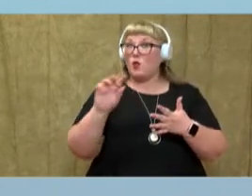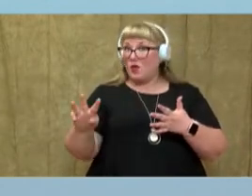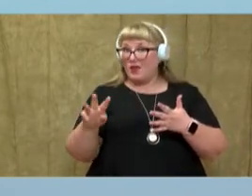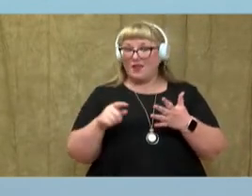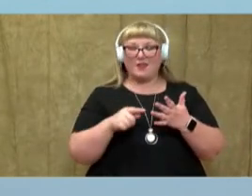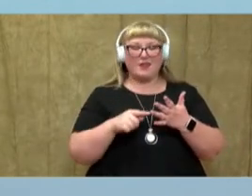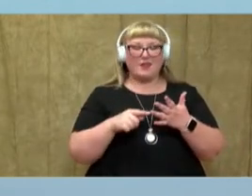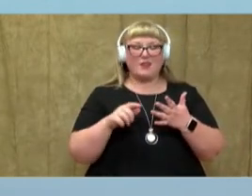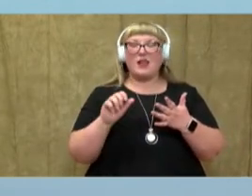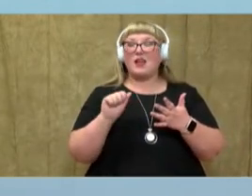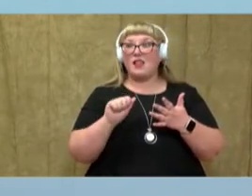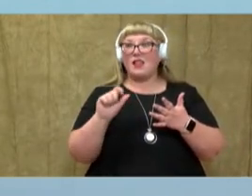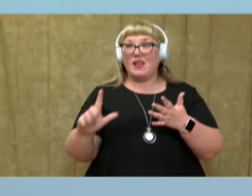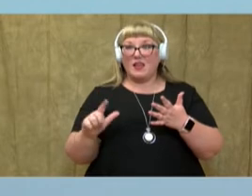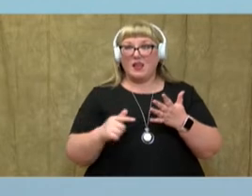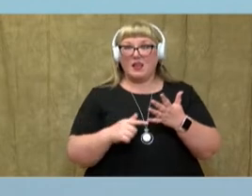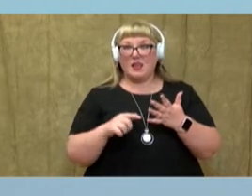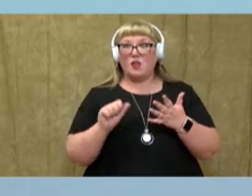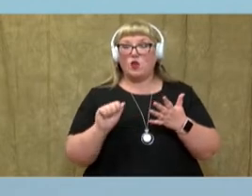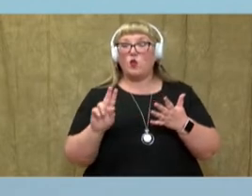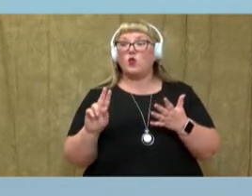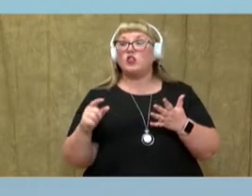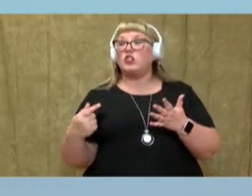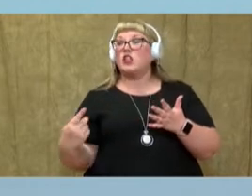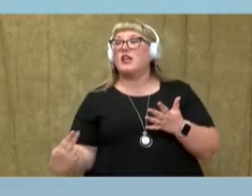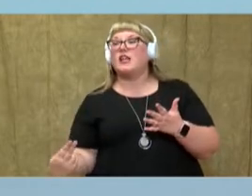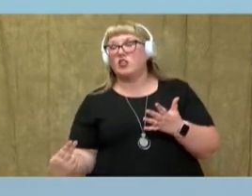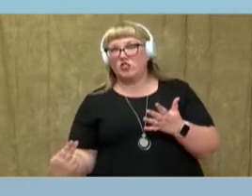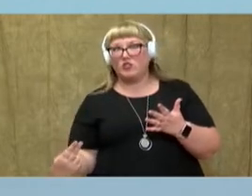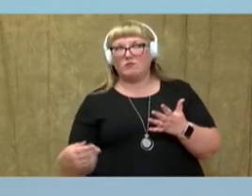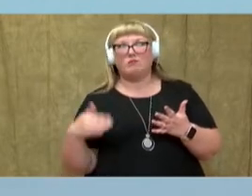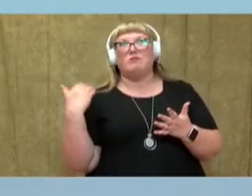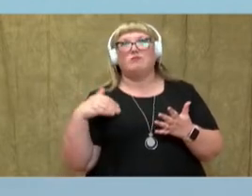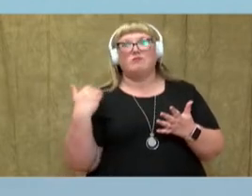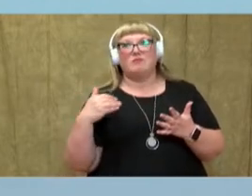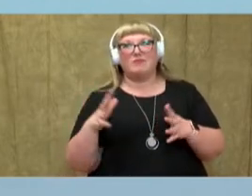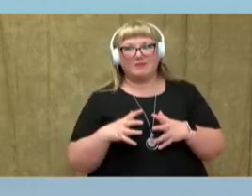-w, a-l, and a-u-g-h.